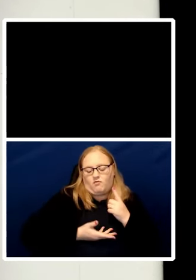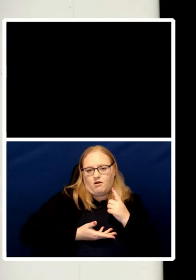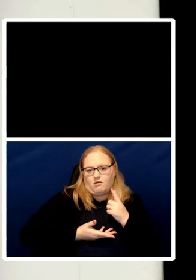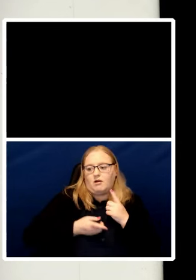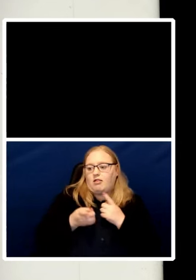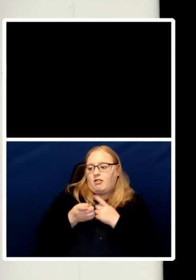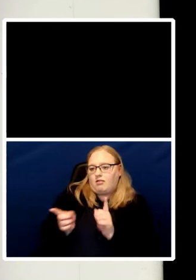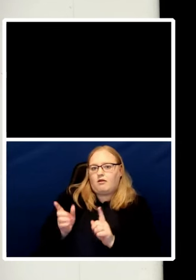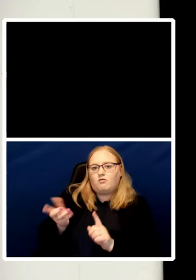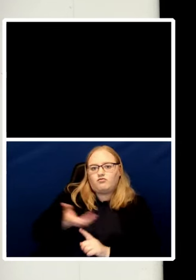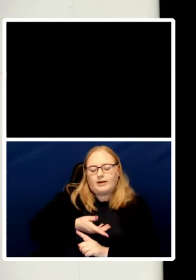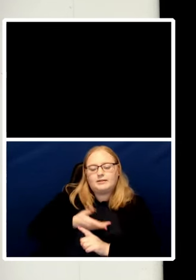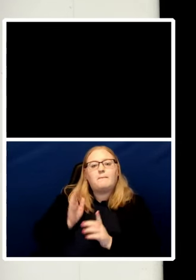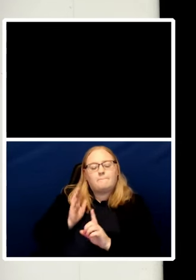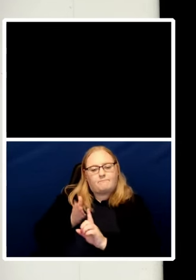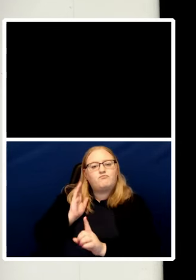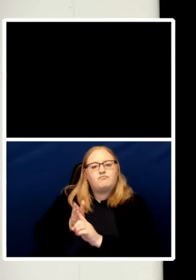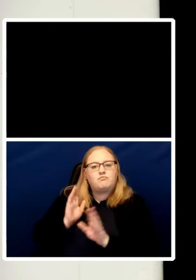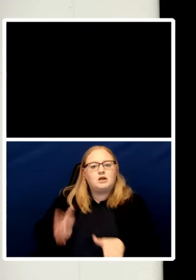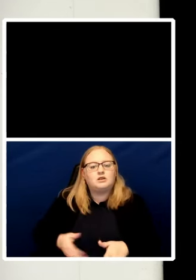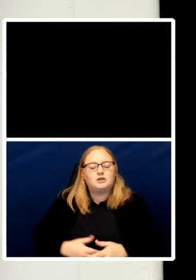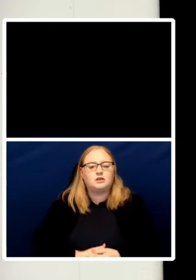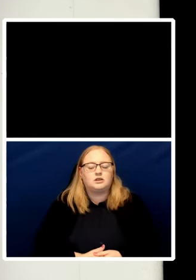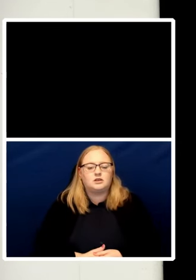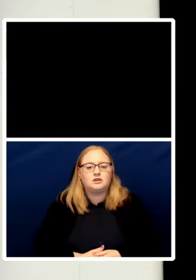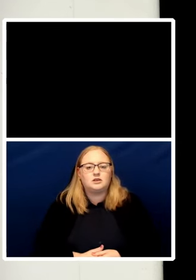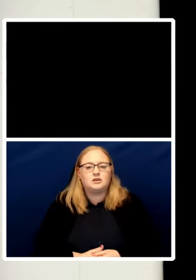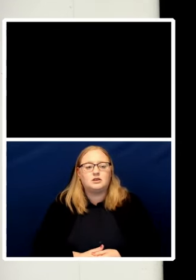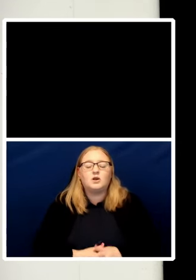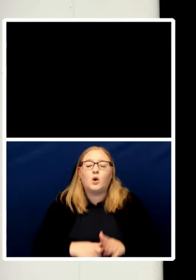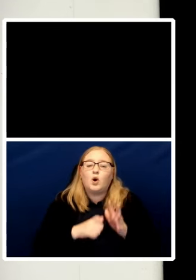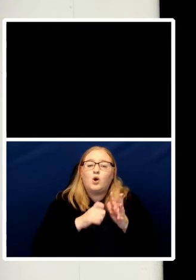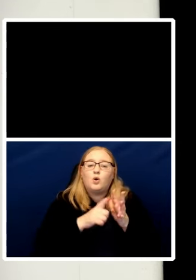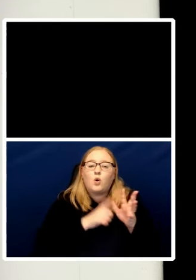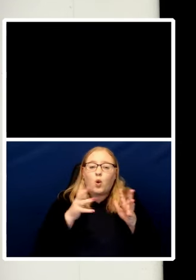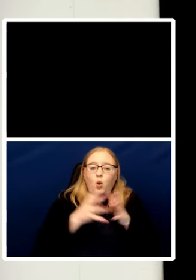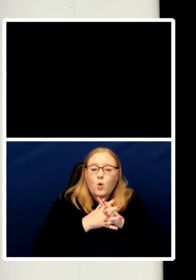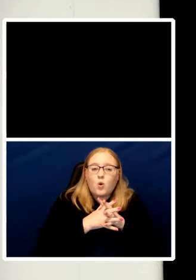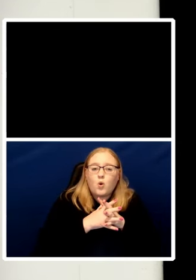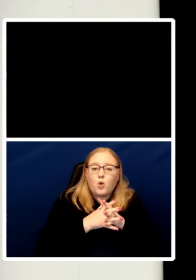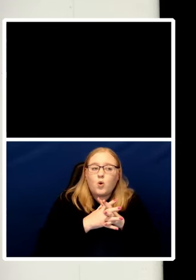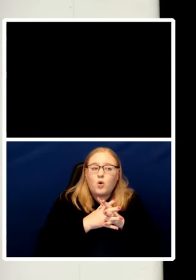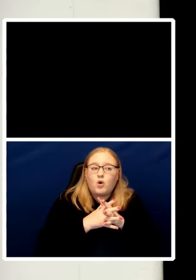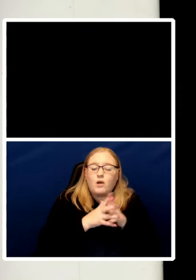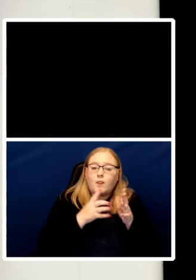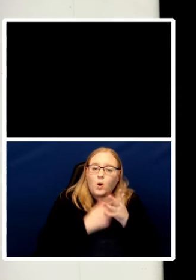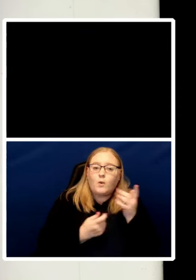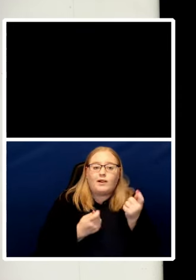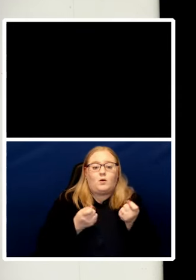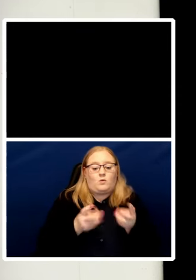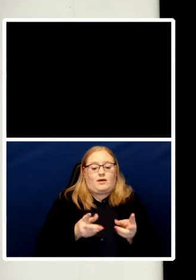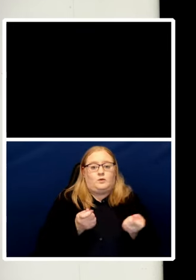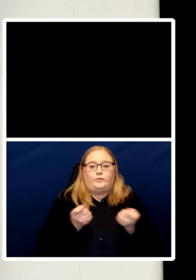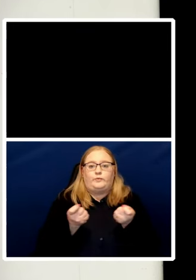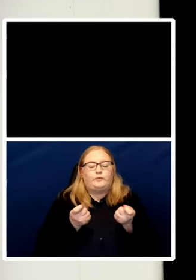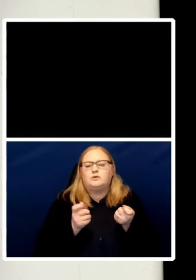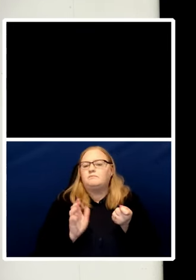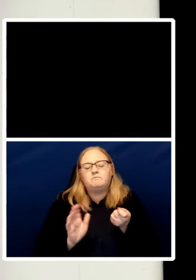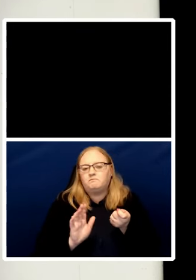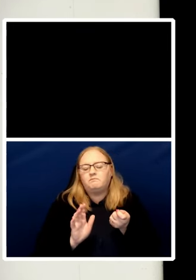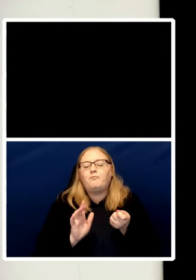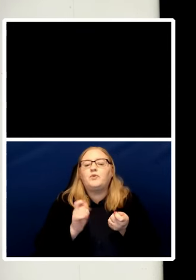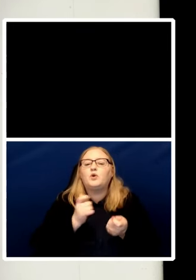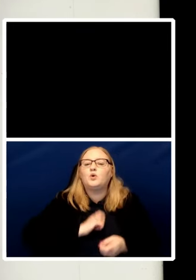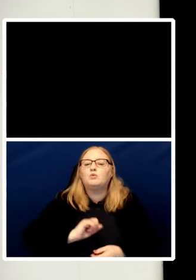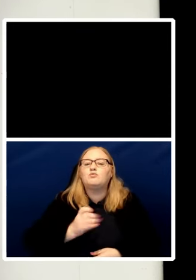the driving force of human rights is shame the driving force of human rights